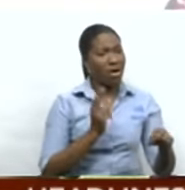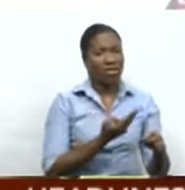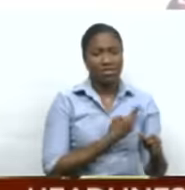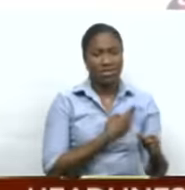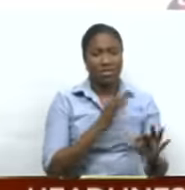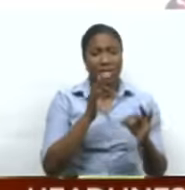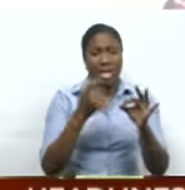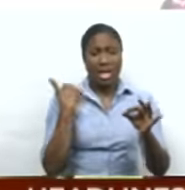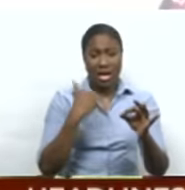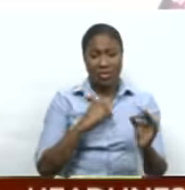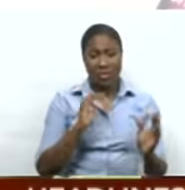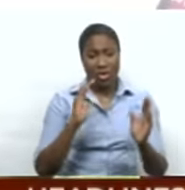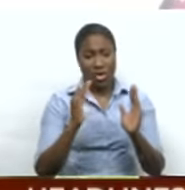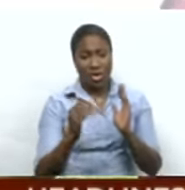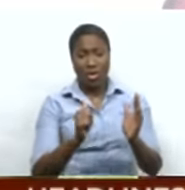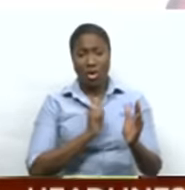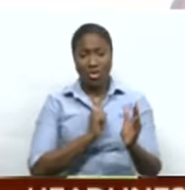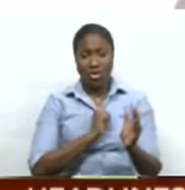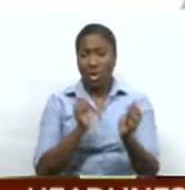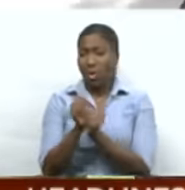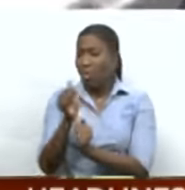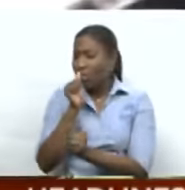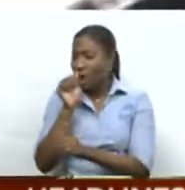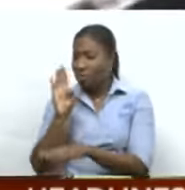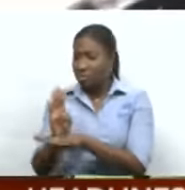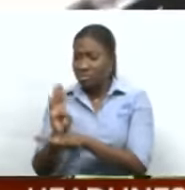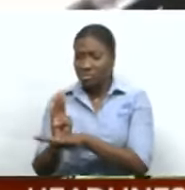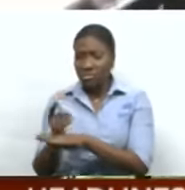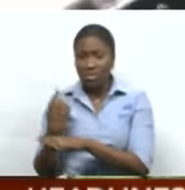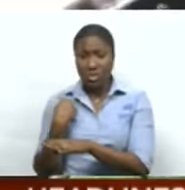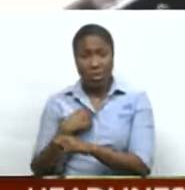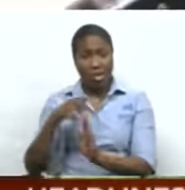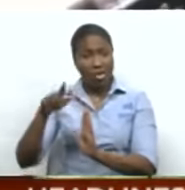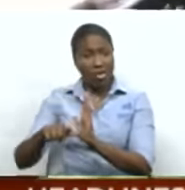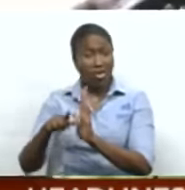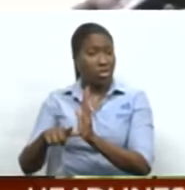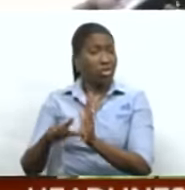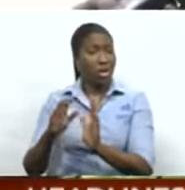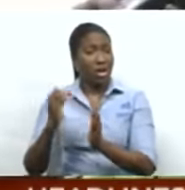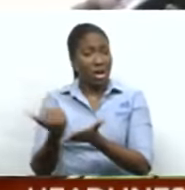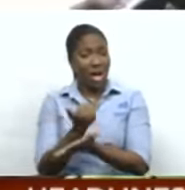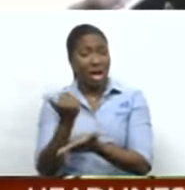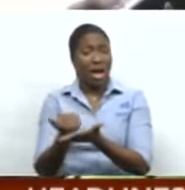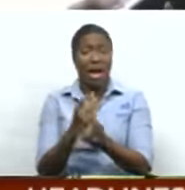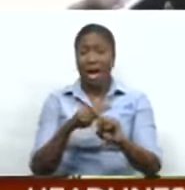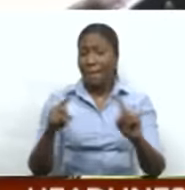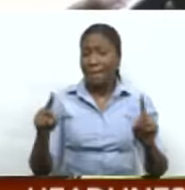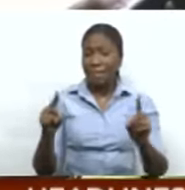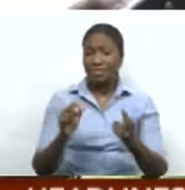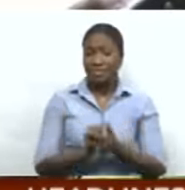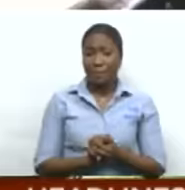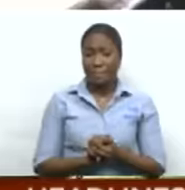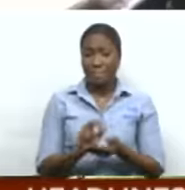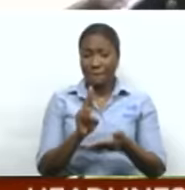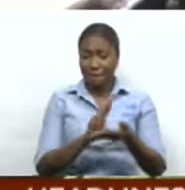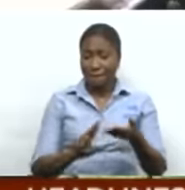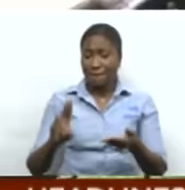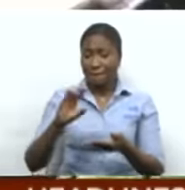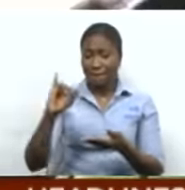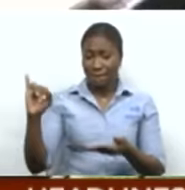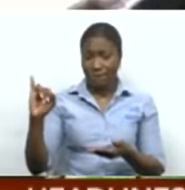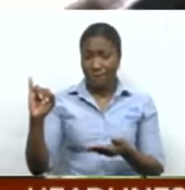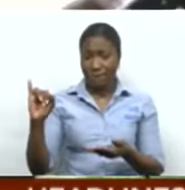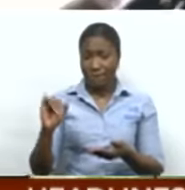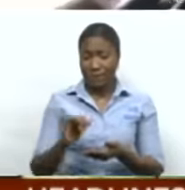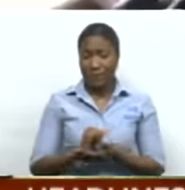well, mean, there's no comparison with your qualifications. But as it stands, the university, or the campus in and of itself,